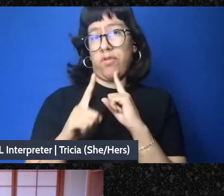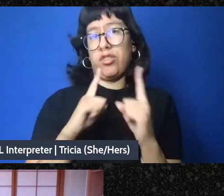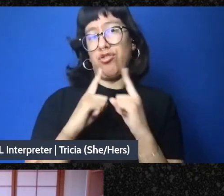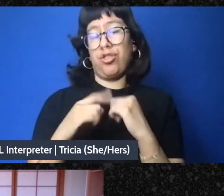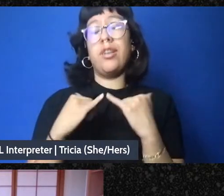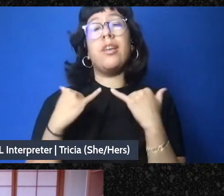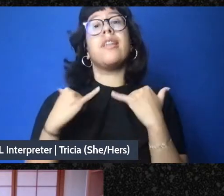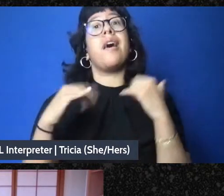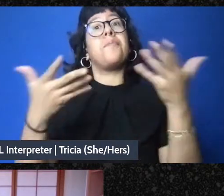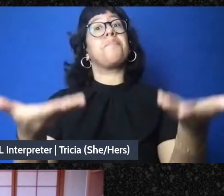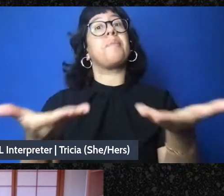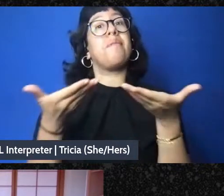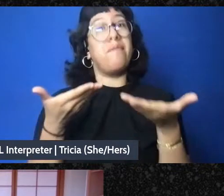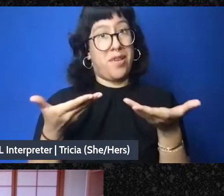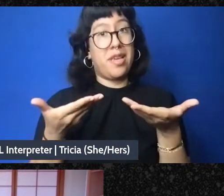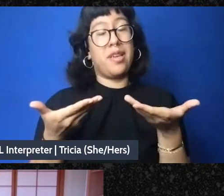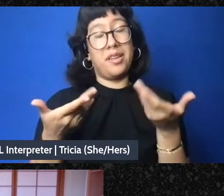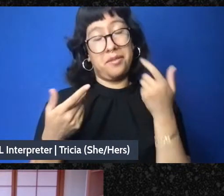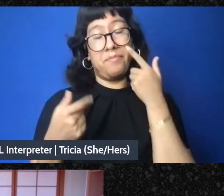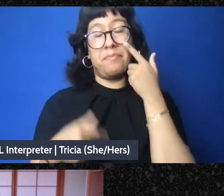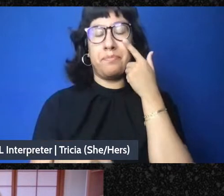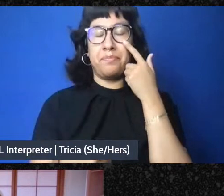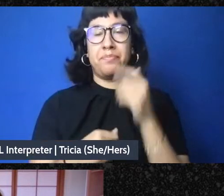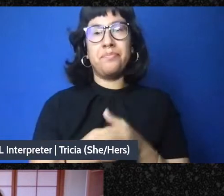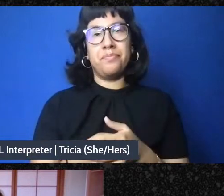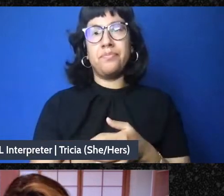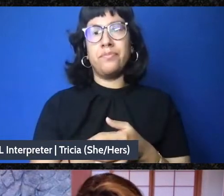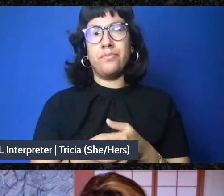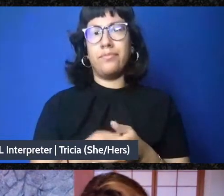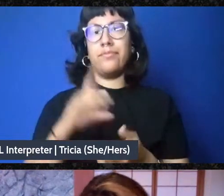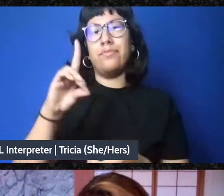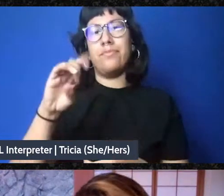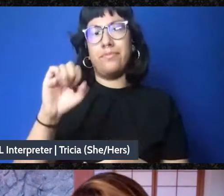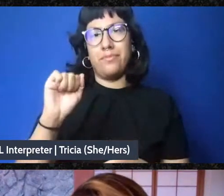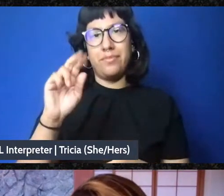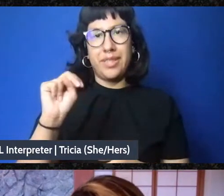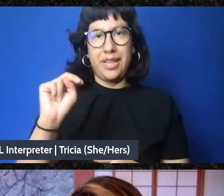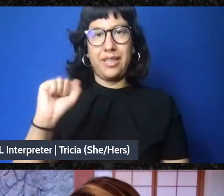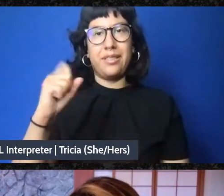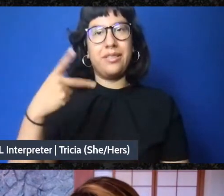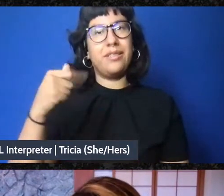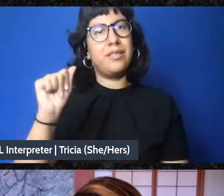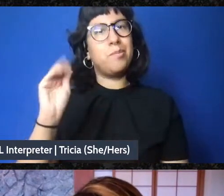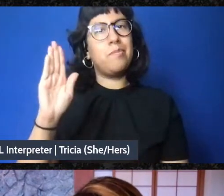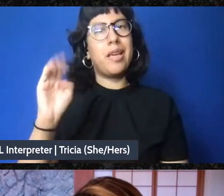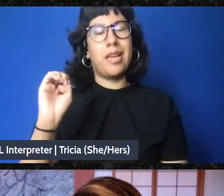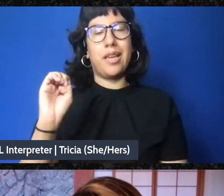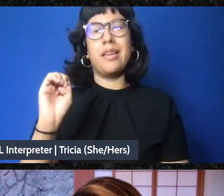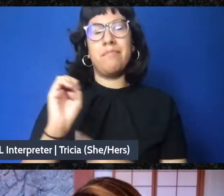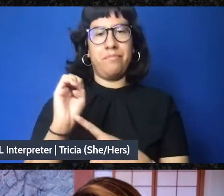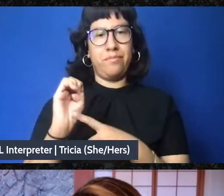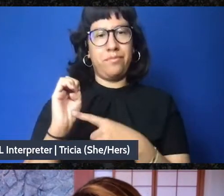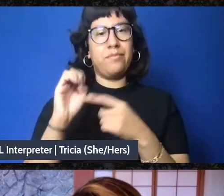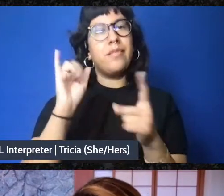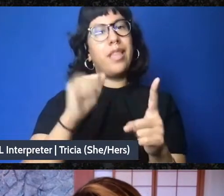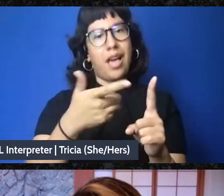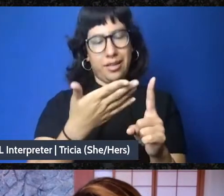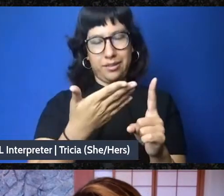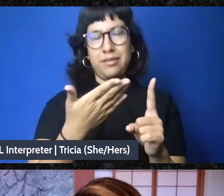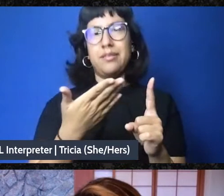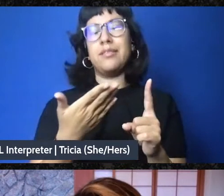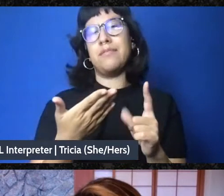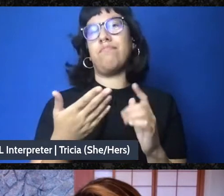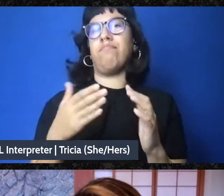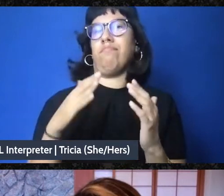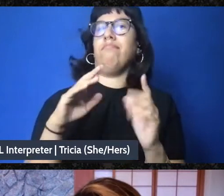invite in Dean Spade, who is the context and whose book is